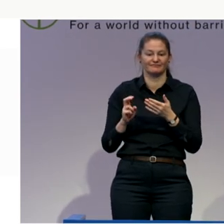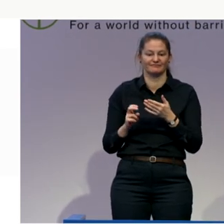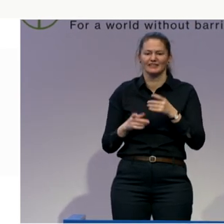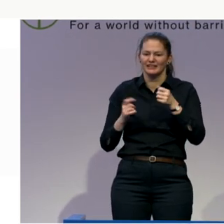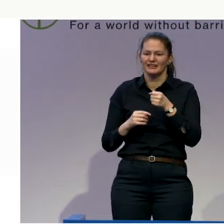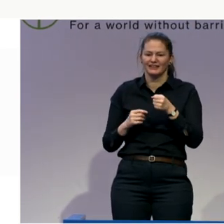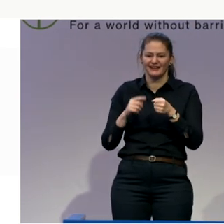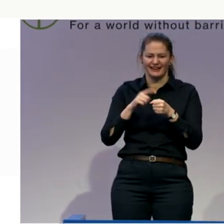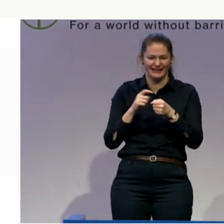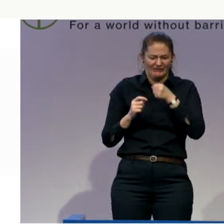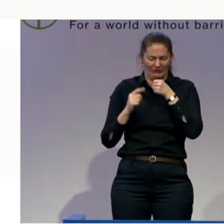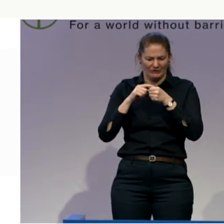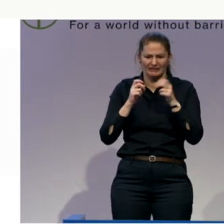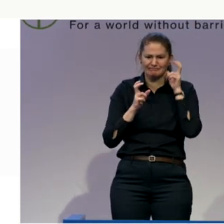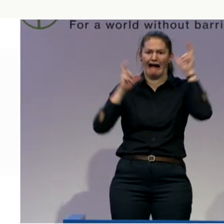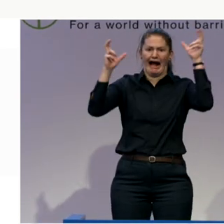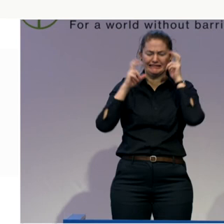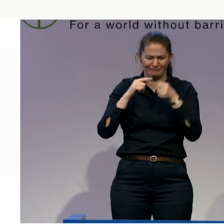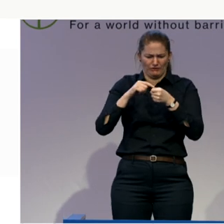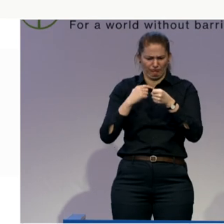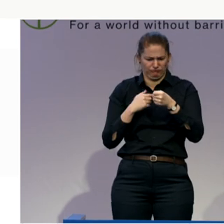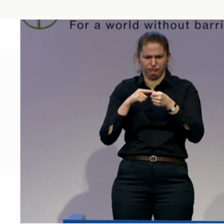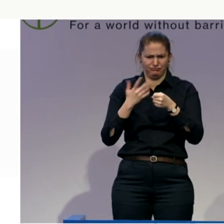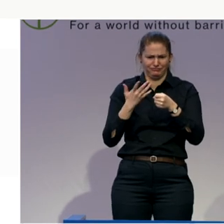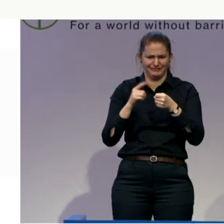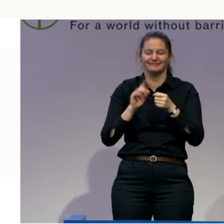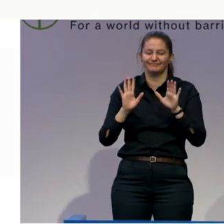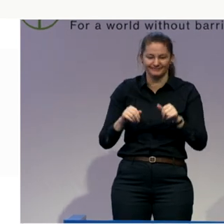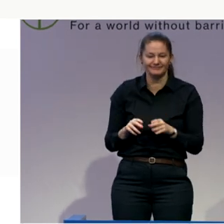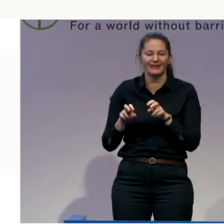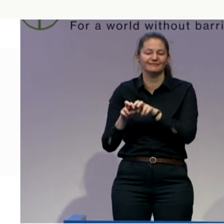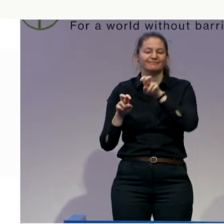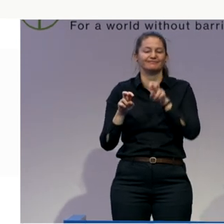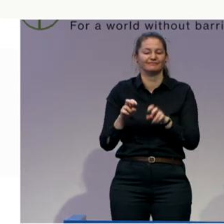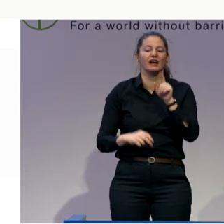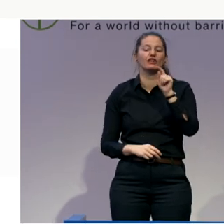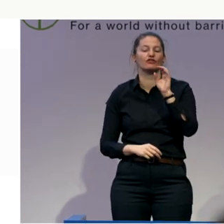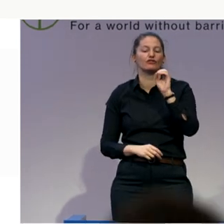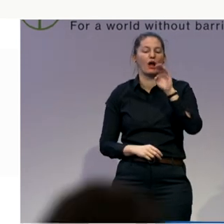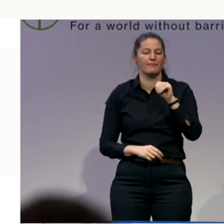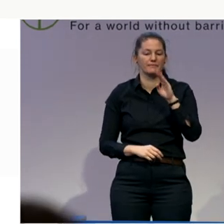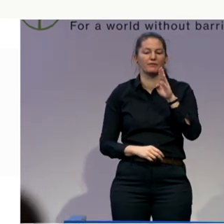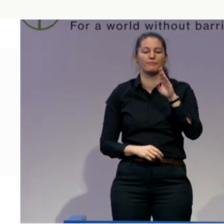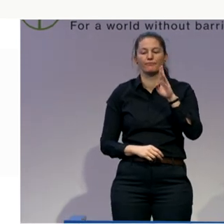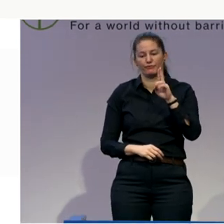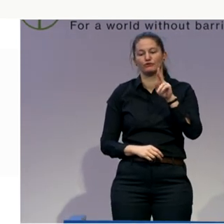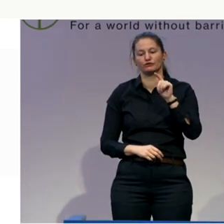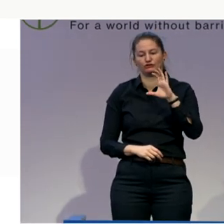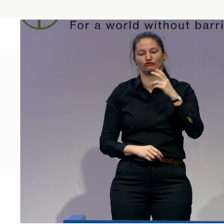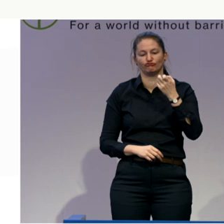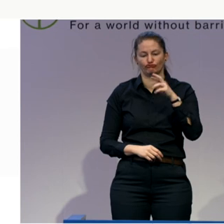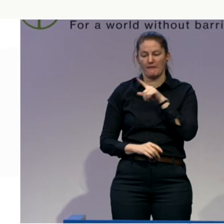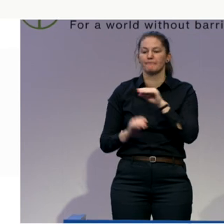I have Professor Tom Shakespeare on my right. I have Joris van